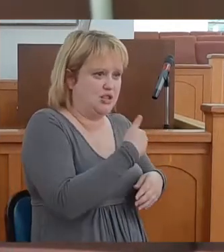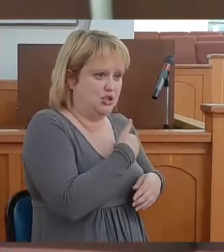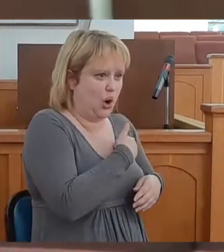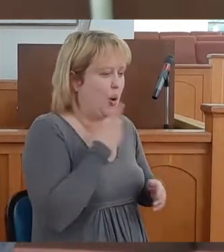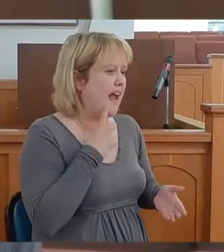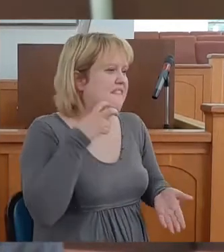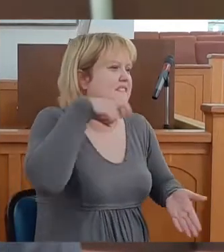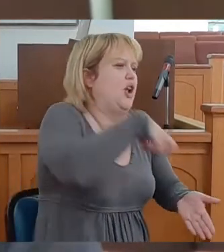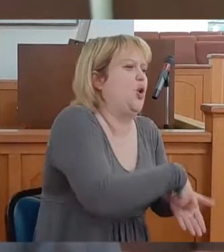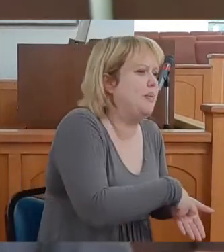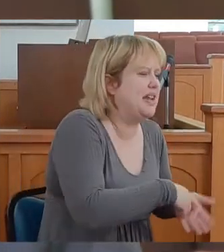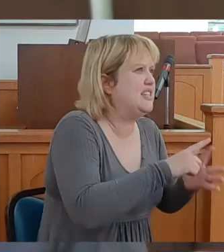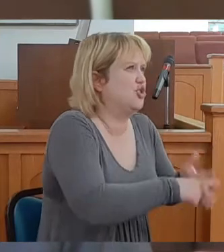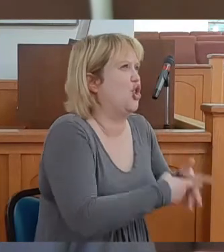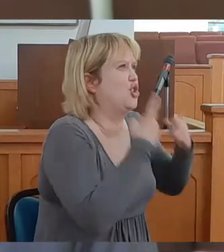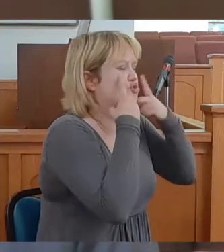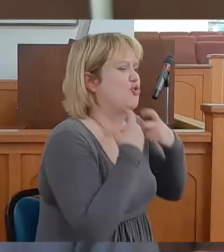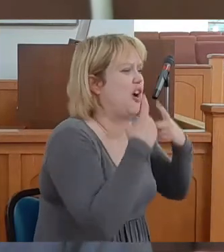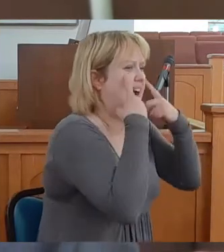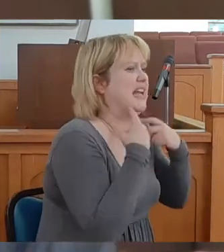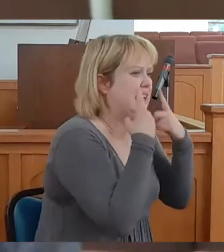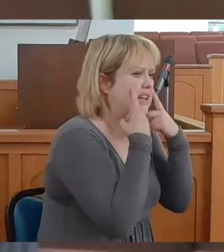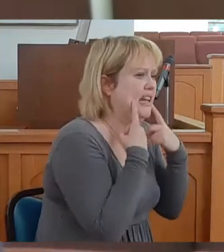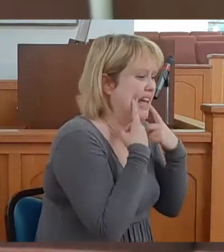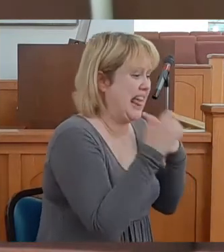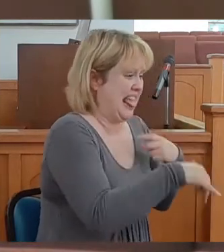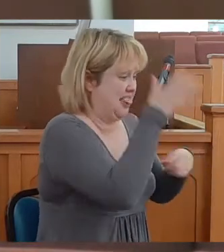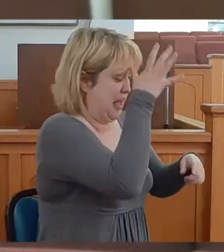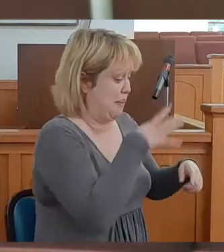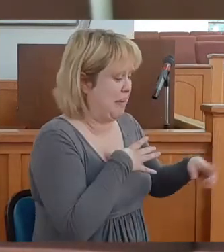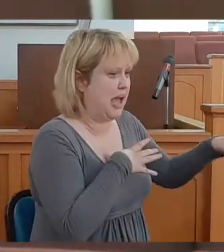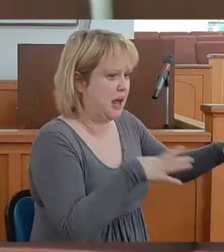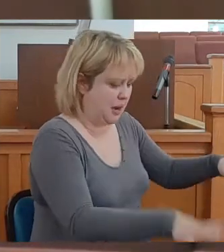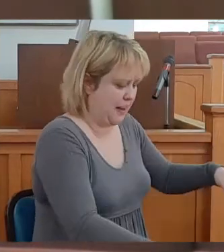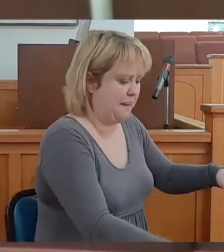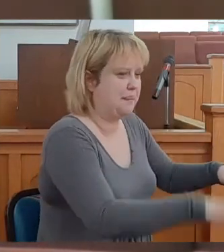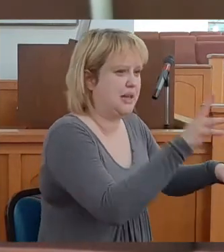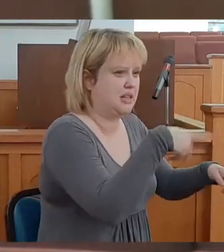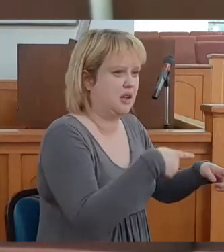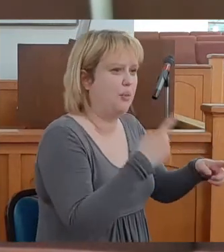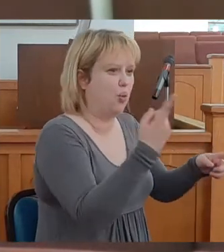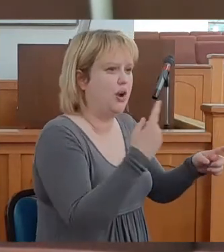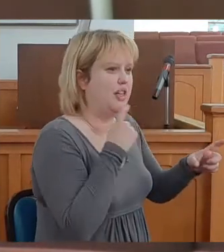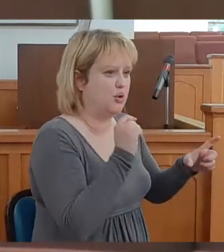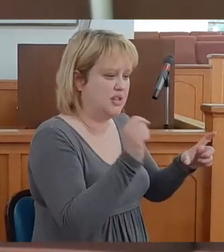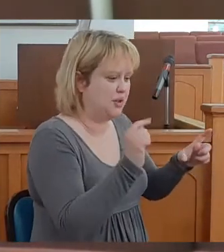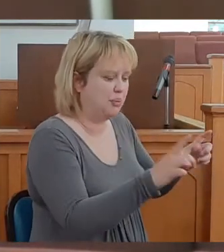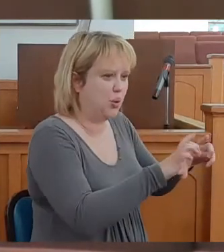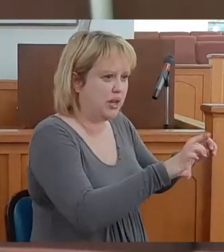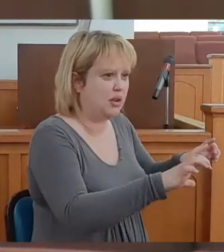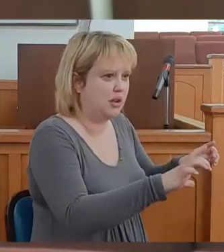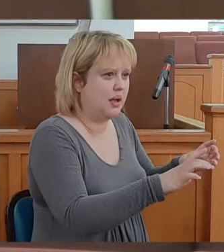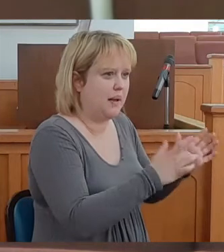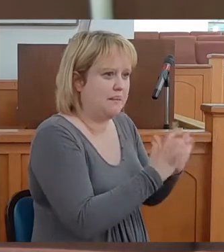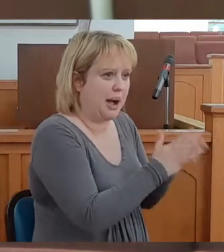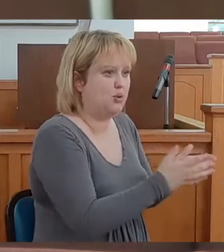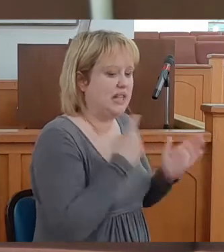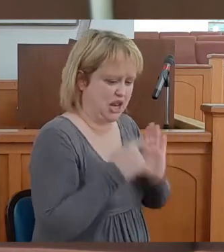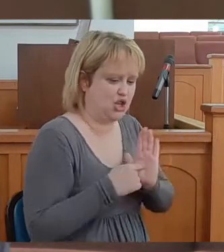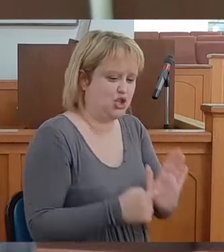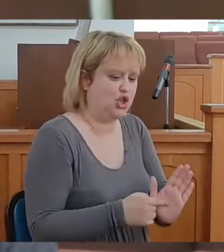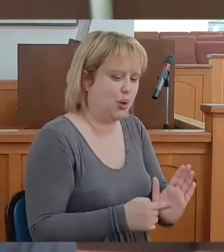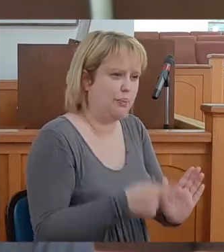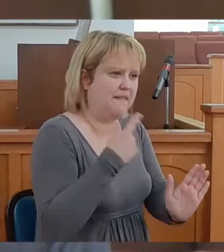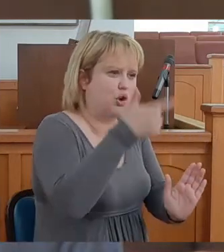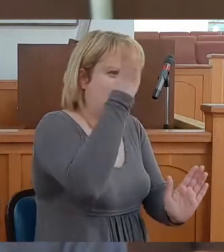I began to cry. That man picked up one of those little testaments. And he showed